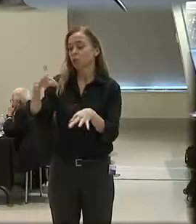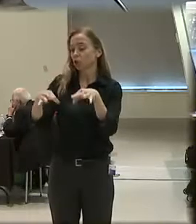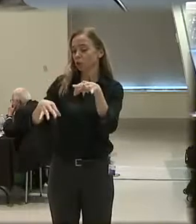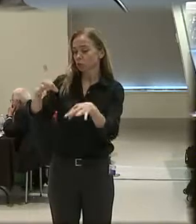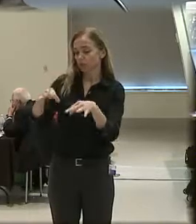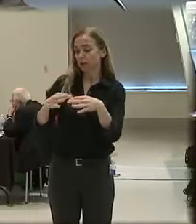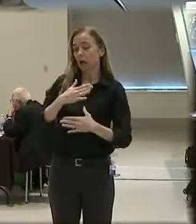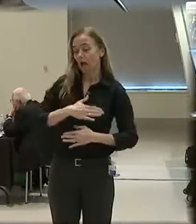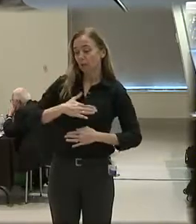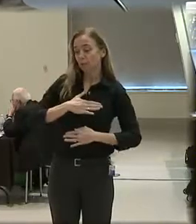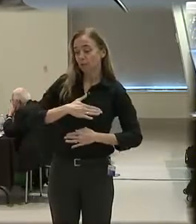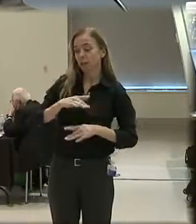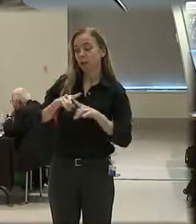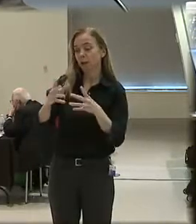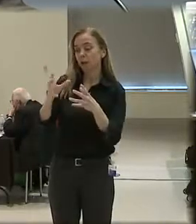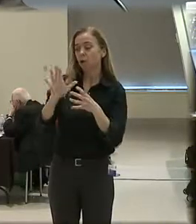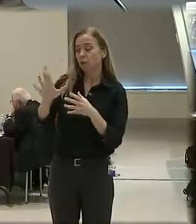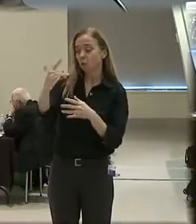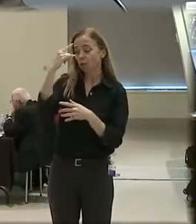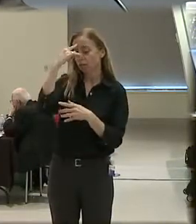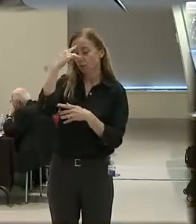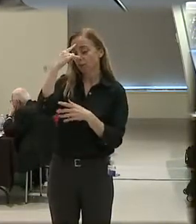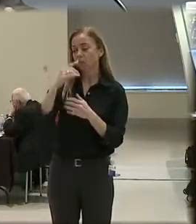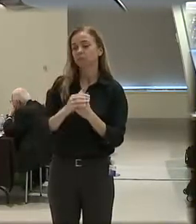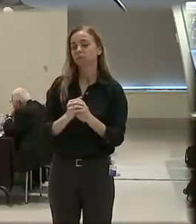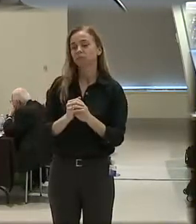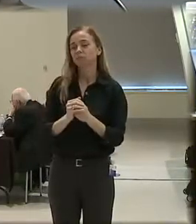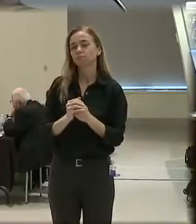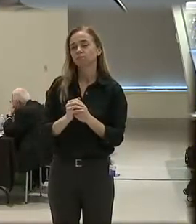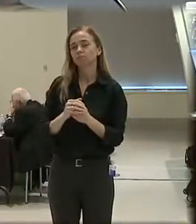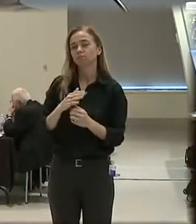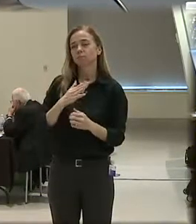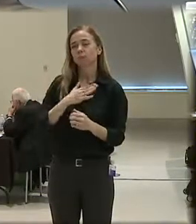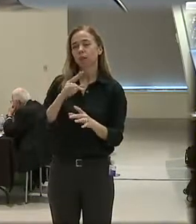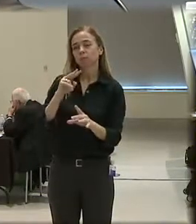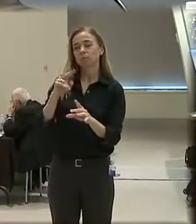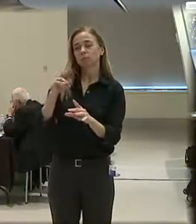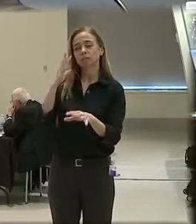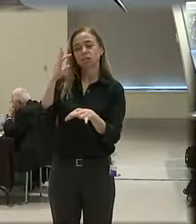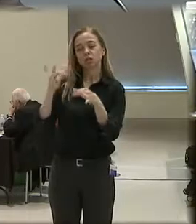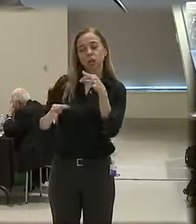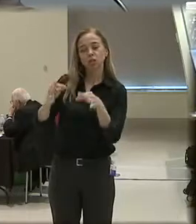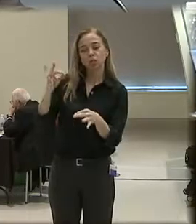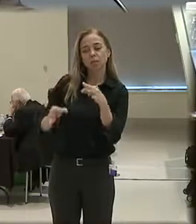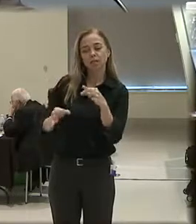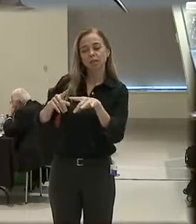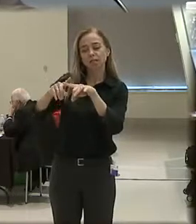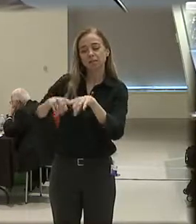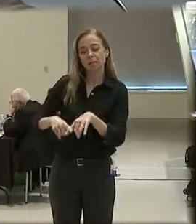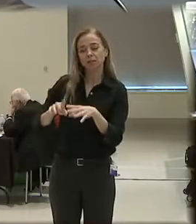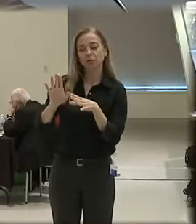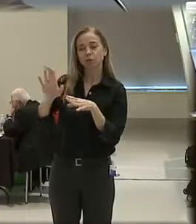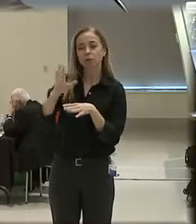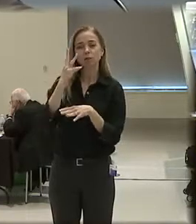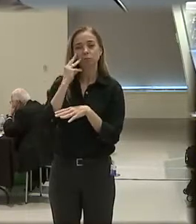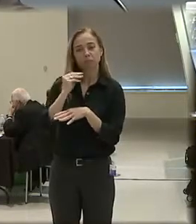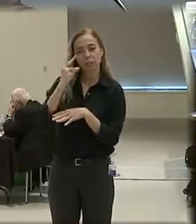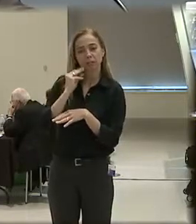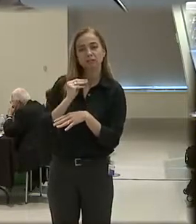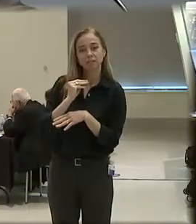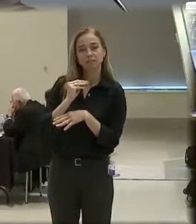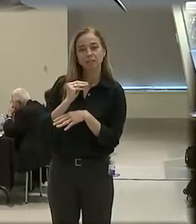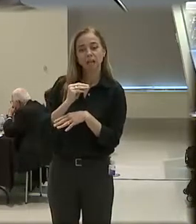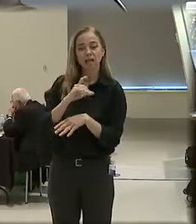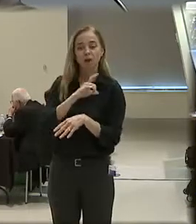I appreciate. But I'd like to hear your thoughts about how, you know, in my view, judgment really is shaped by experience. And oftentimes police